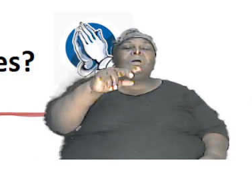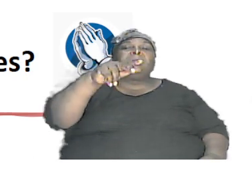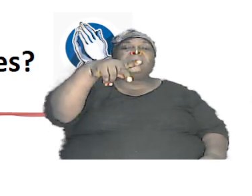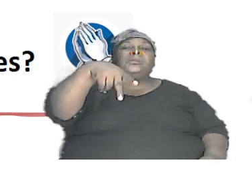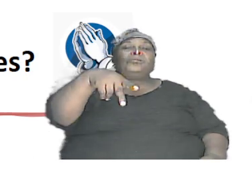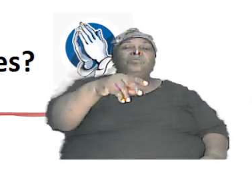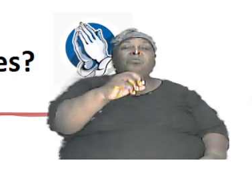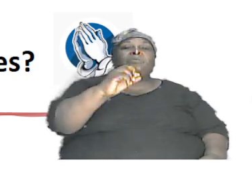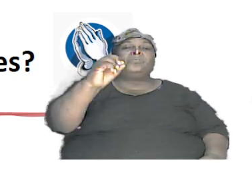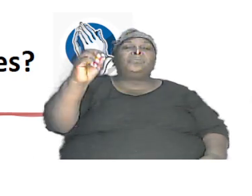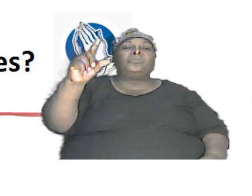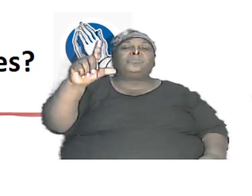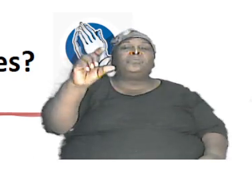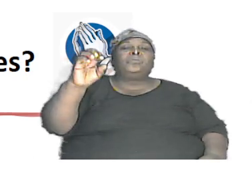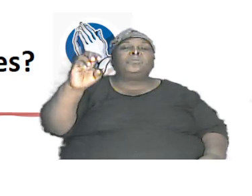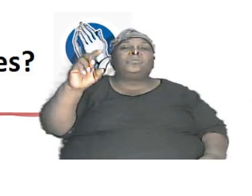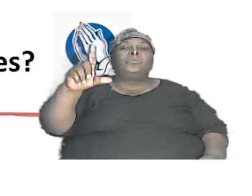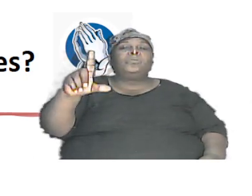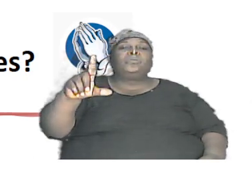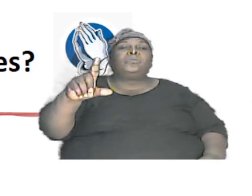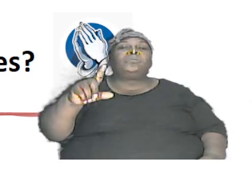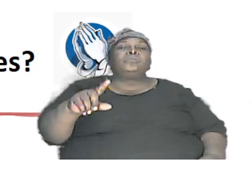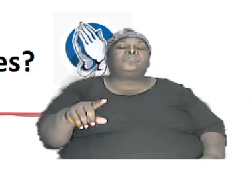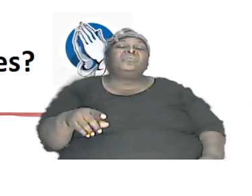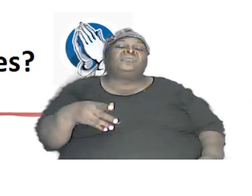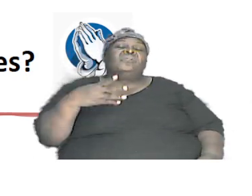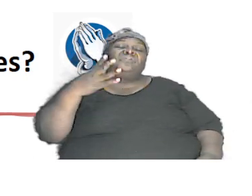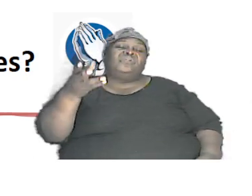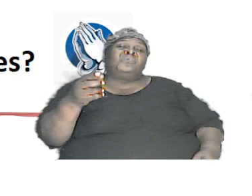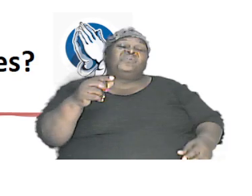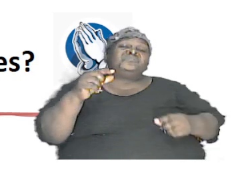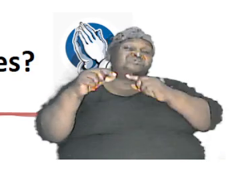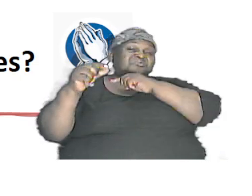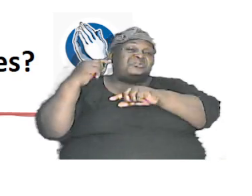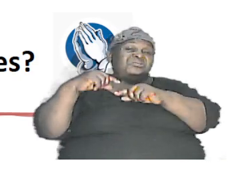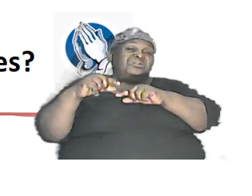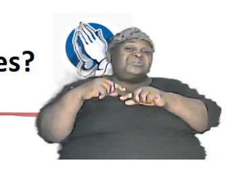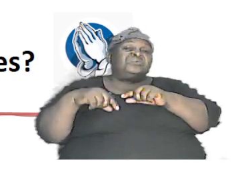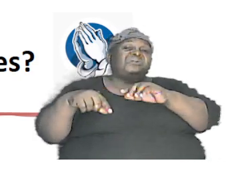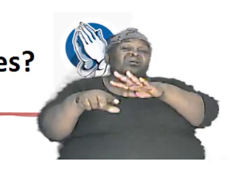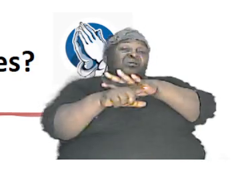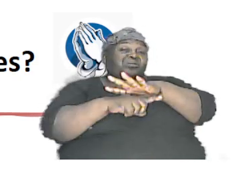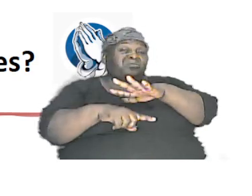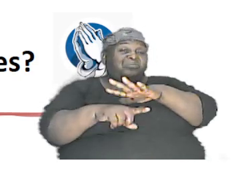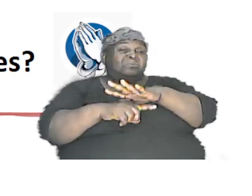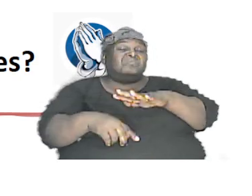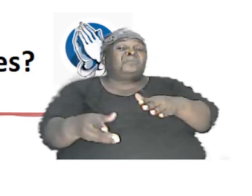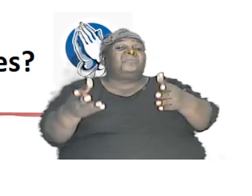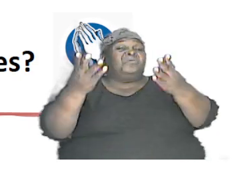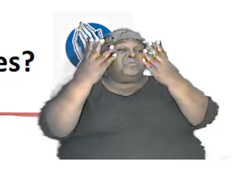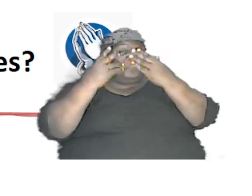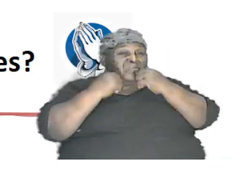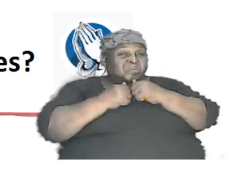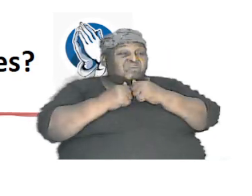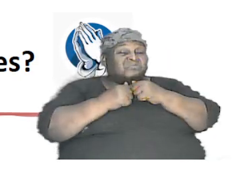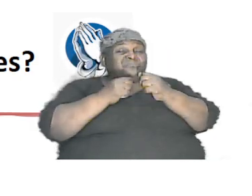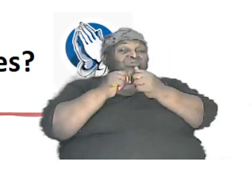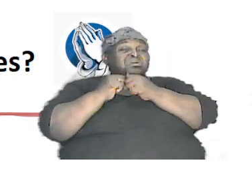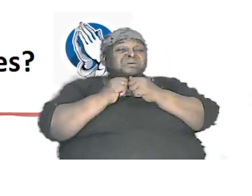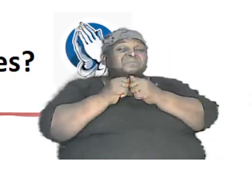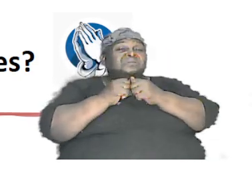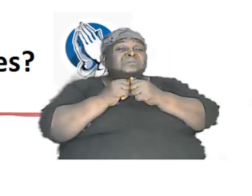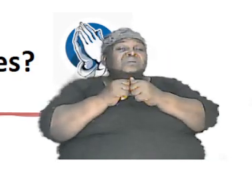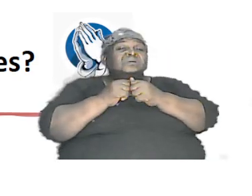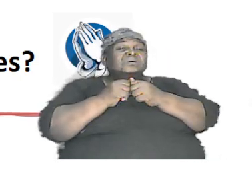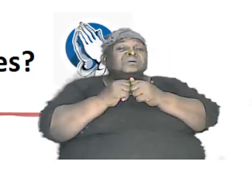genes that are recessive that are lower if they come together you get another lower gene in other